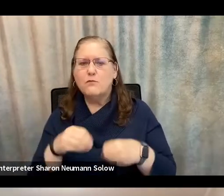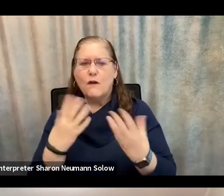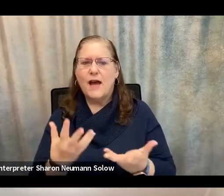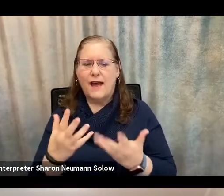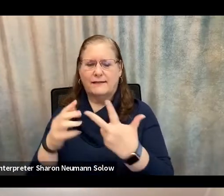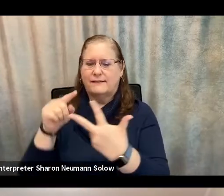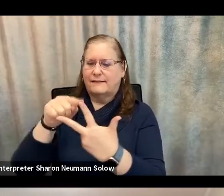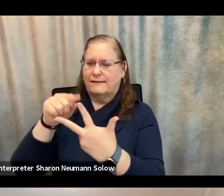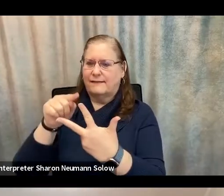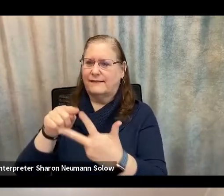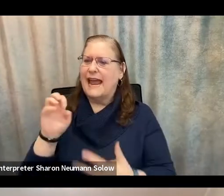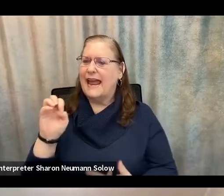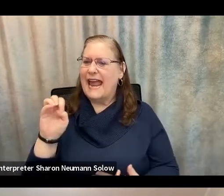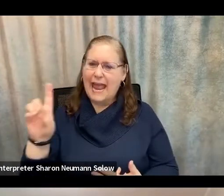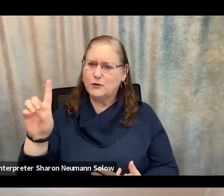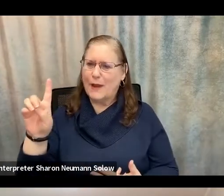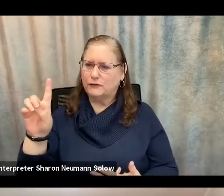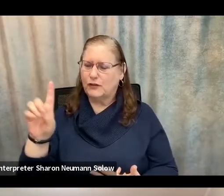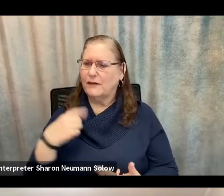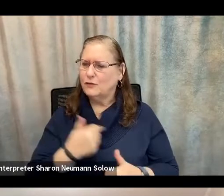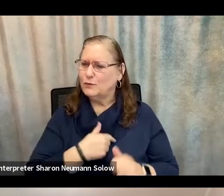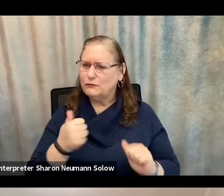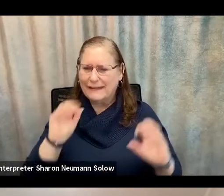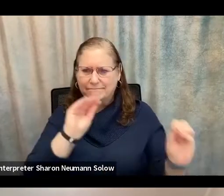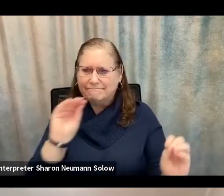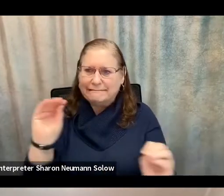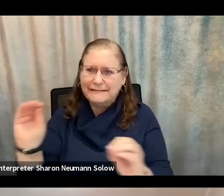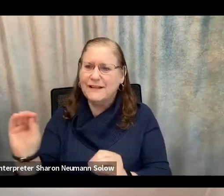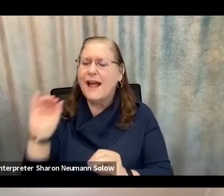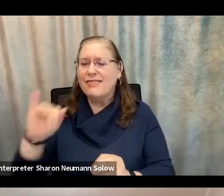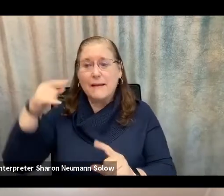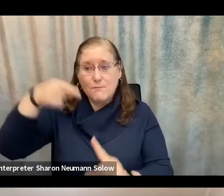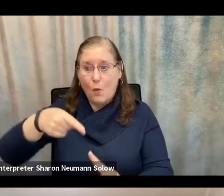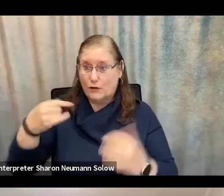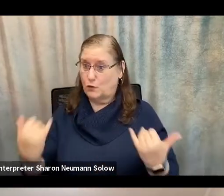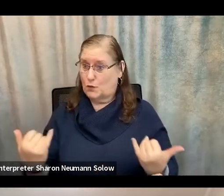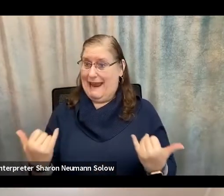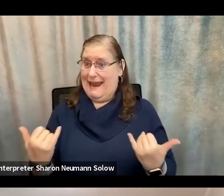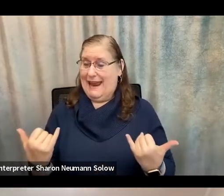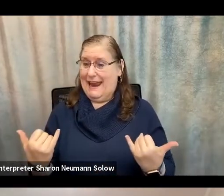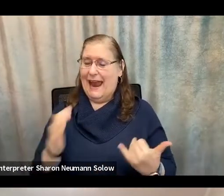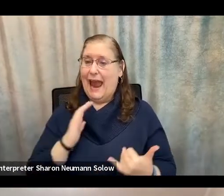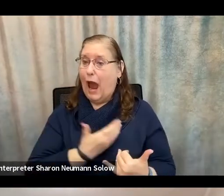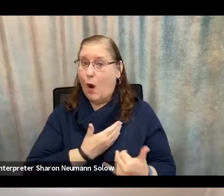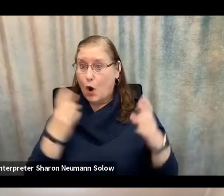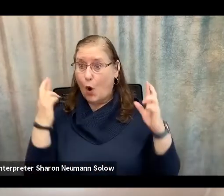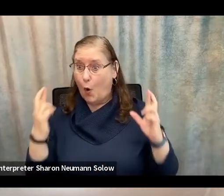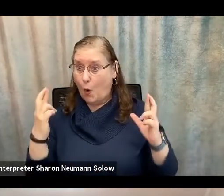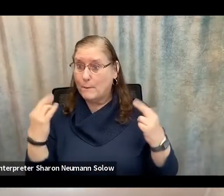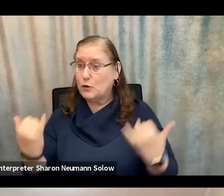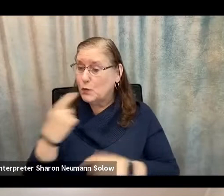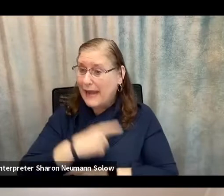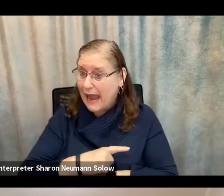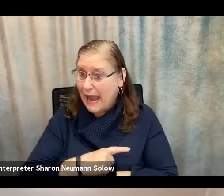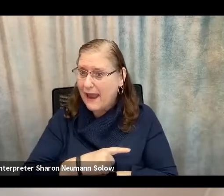how we do our work. And that's exactly what we're doing here today. What we hope to do is really